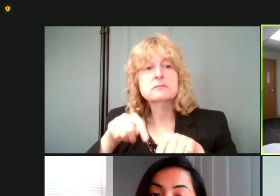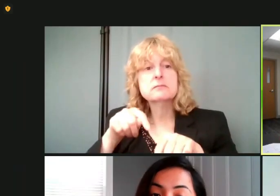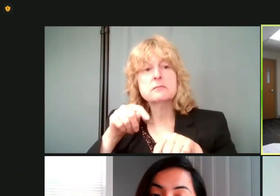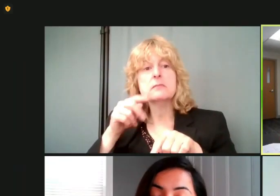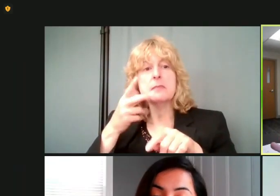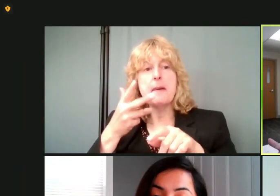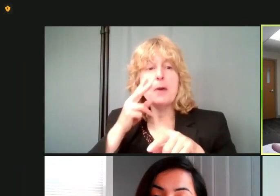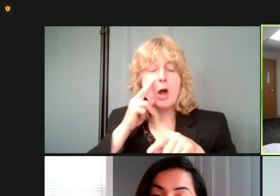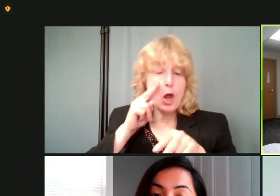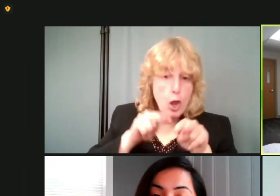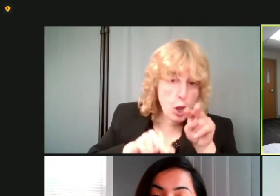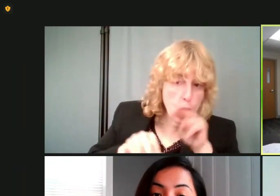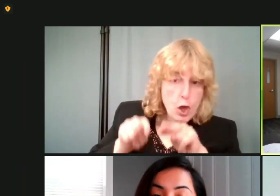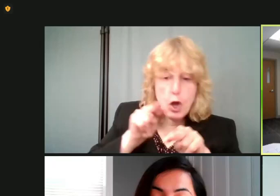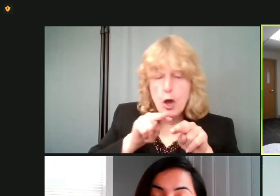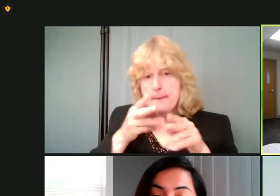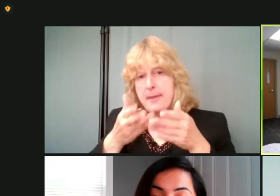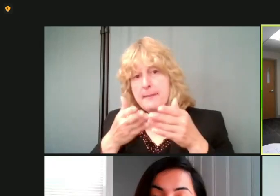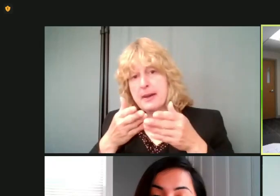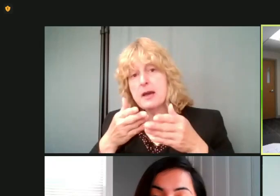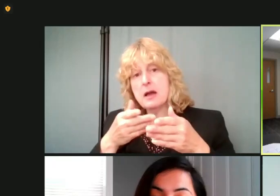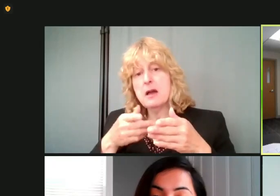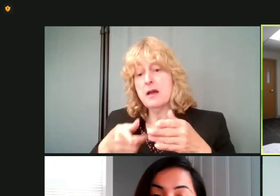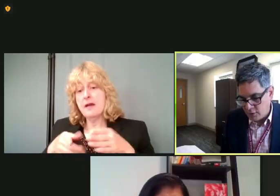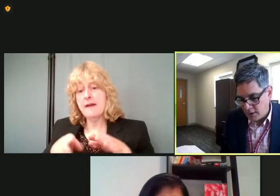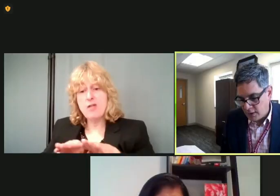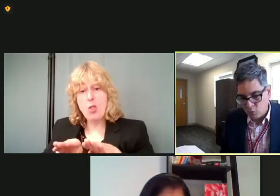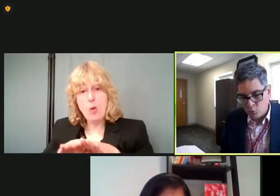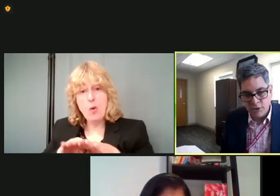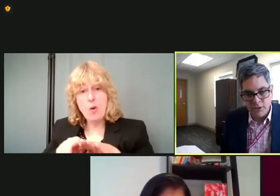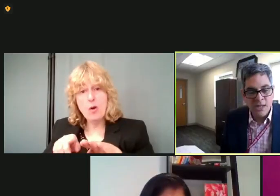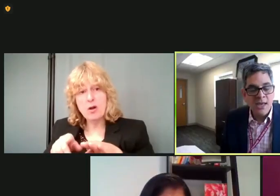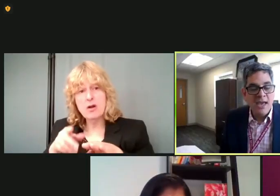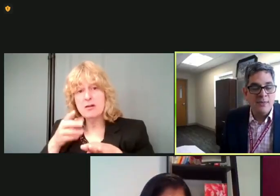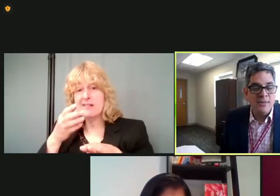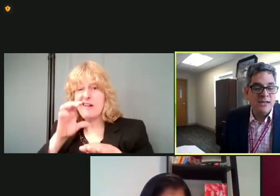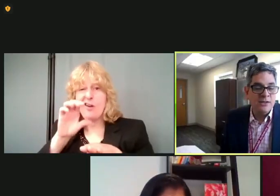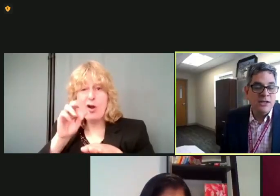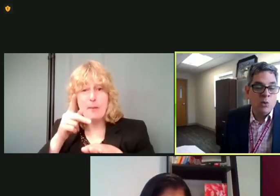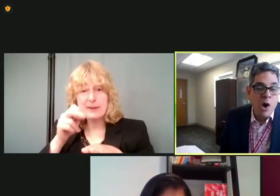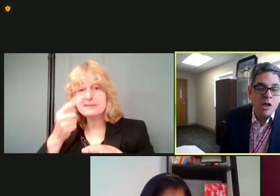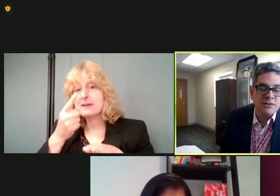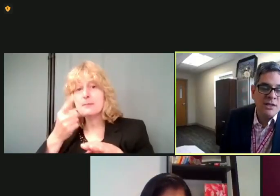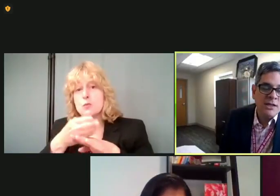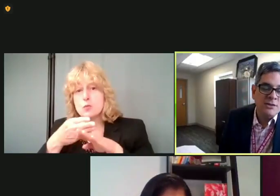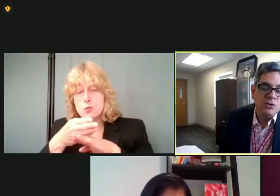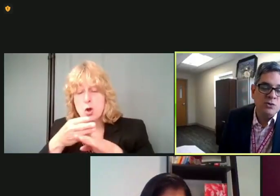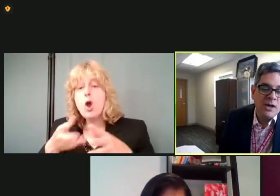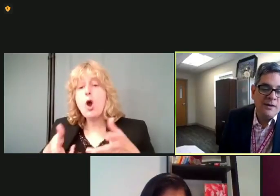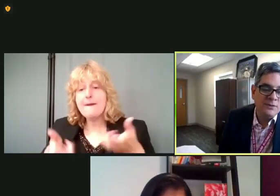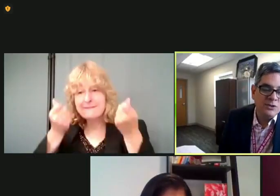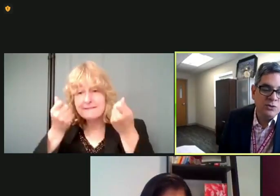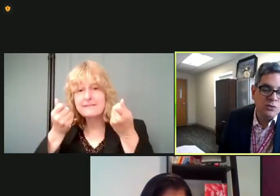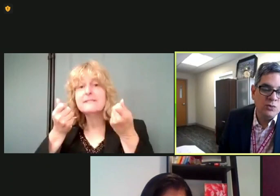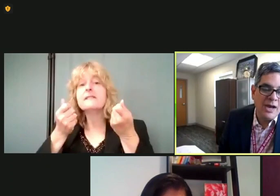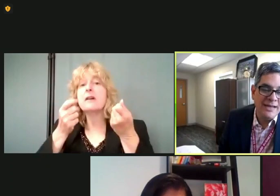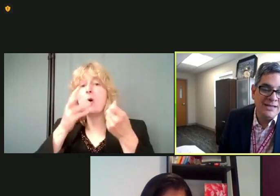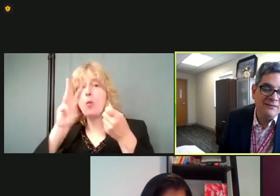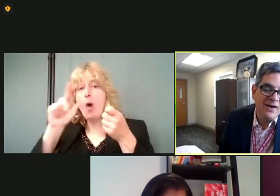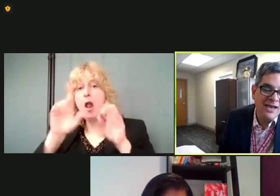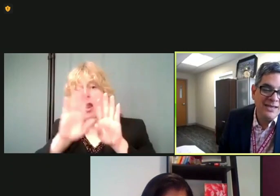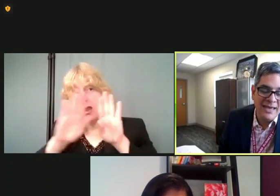underneath the, the flooring, uh, if it's, you if it's carpeting or, or, or wood. And, and then in, in, the walls to, uh, to,